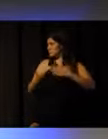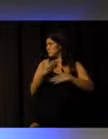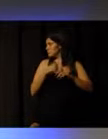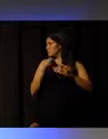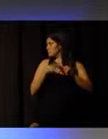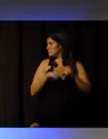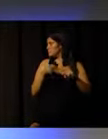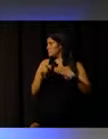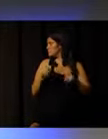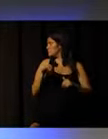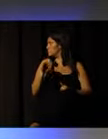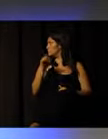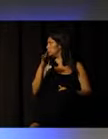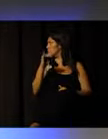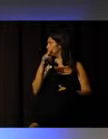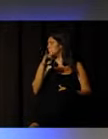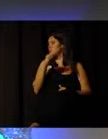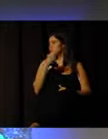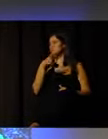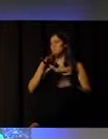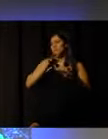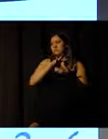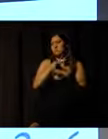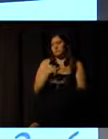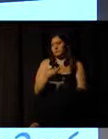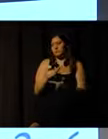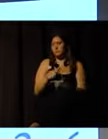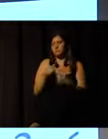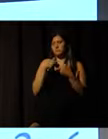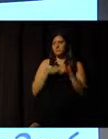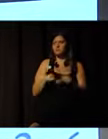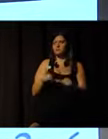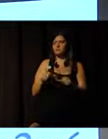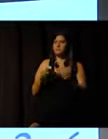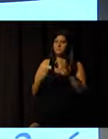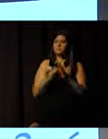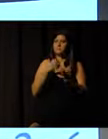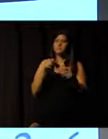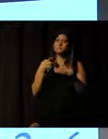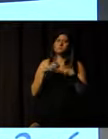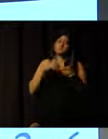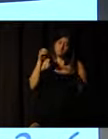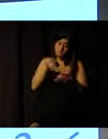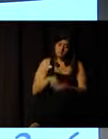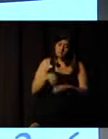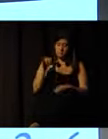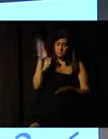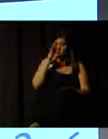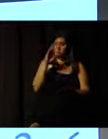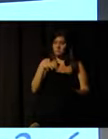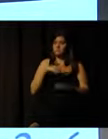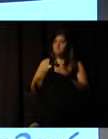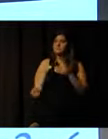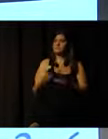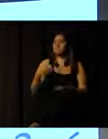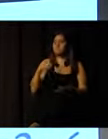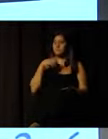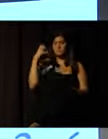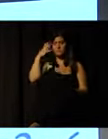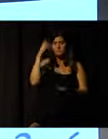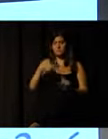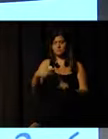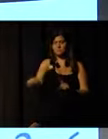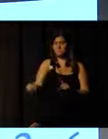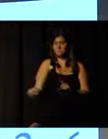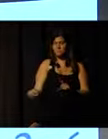for being a worldwide institution to host these two great events on